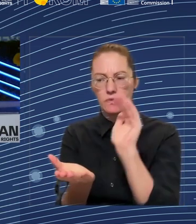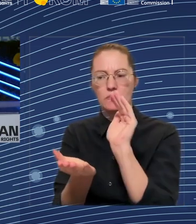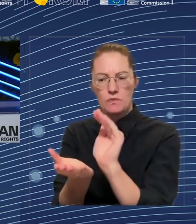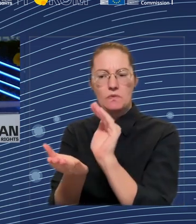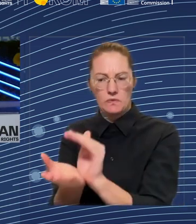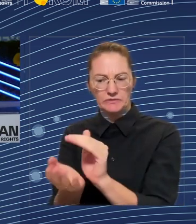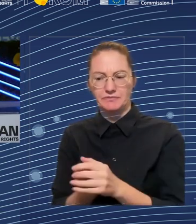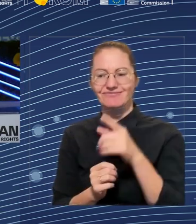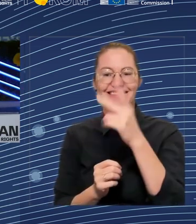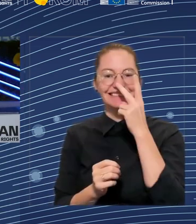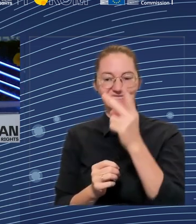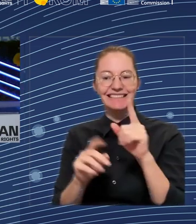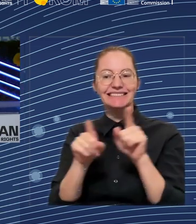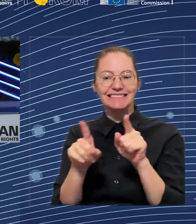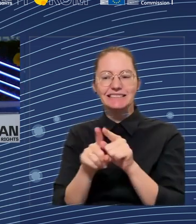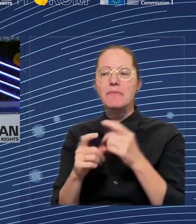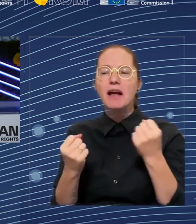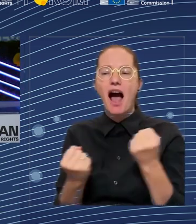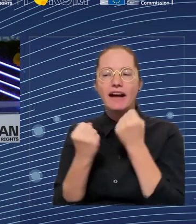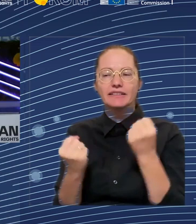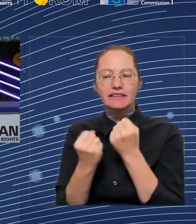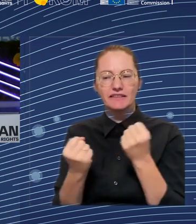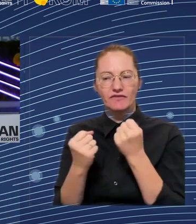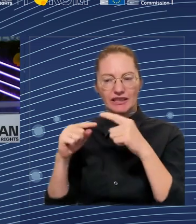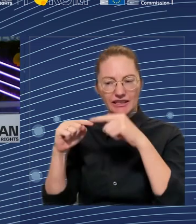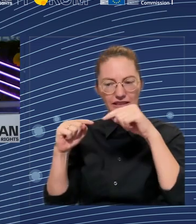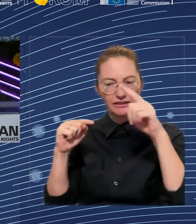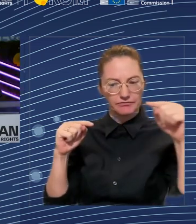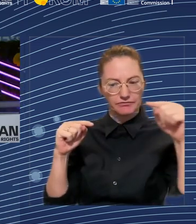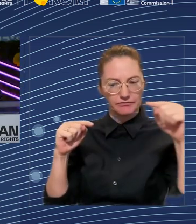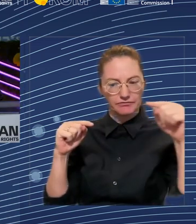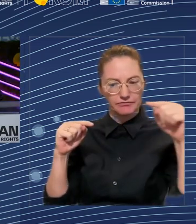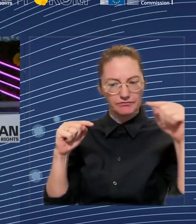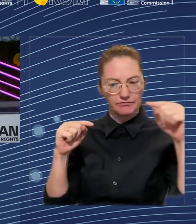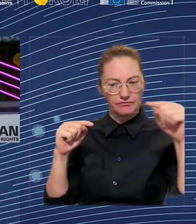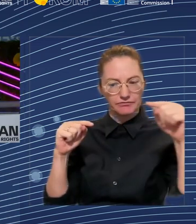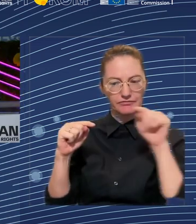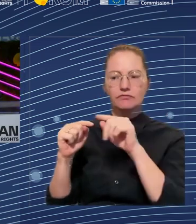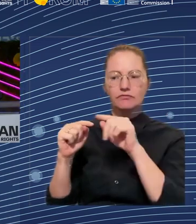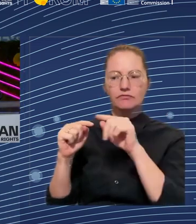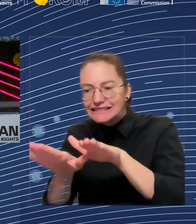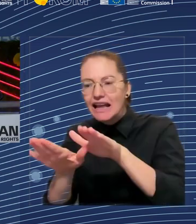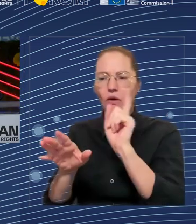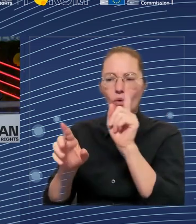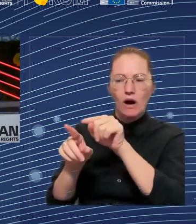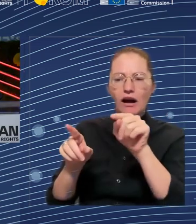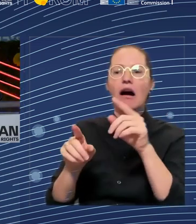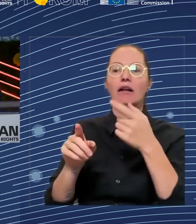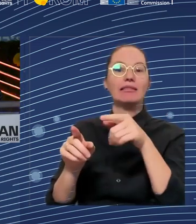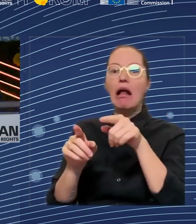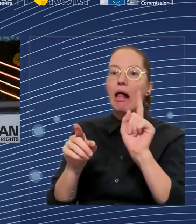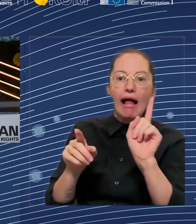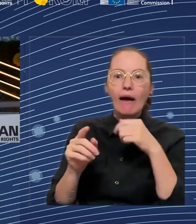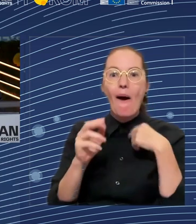2030, and 184 million in 2050. So it shows to you we don't only see right now an issue of labor shortages,